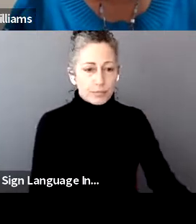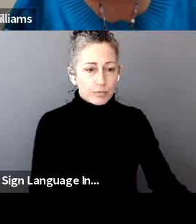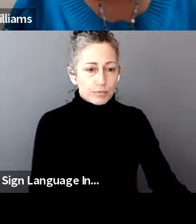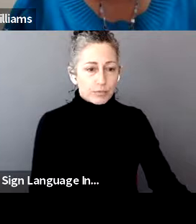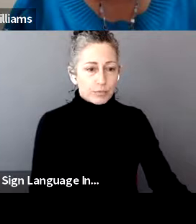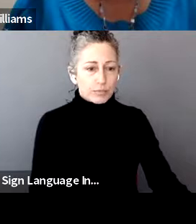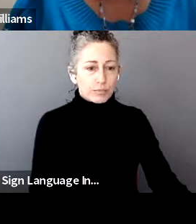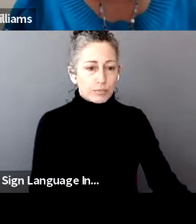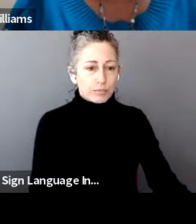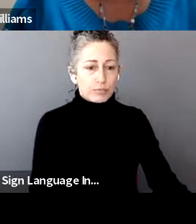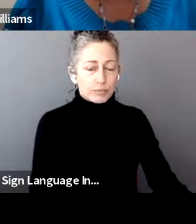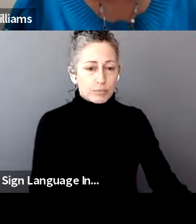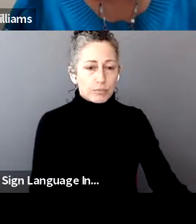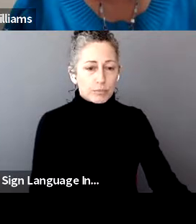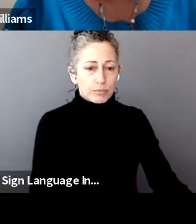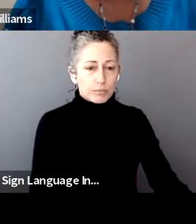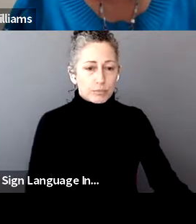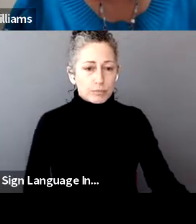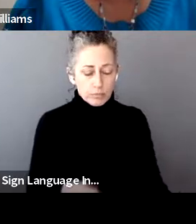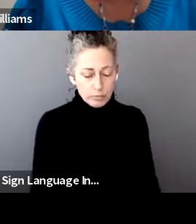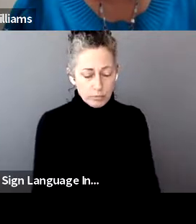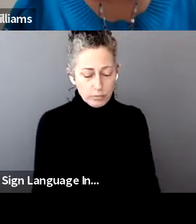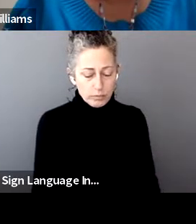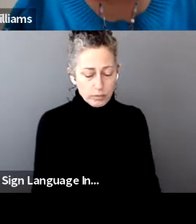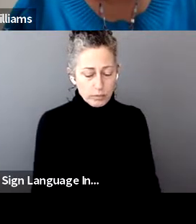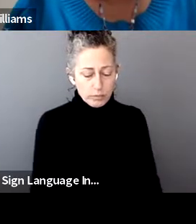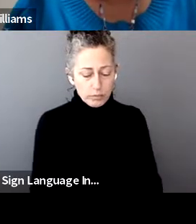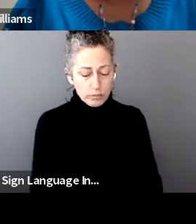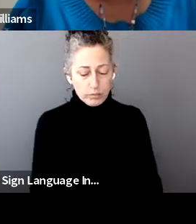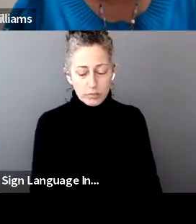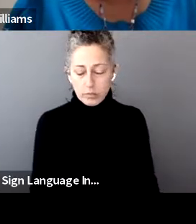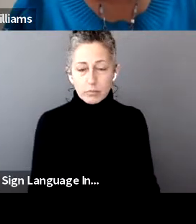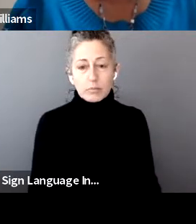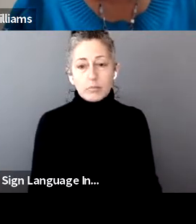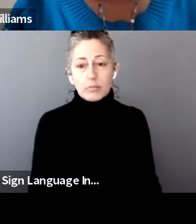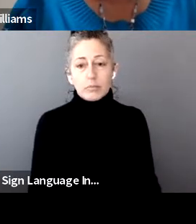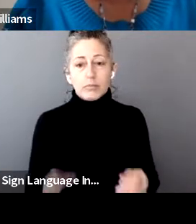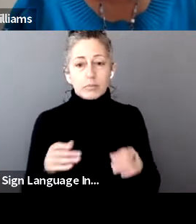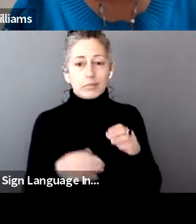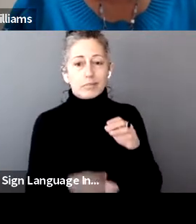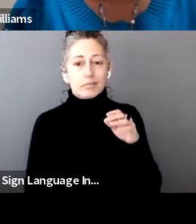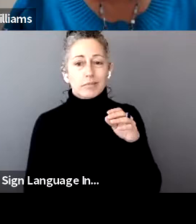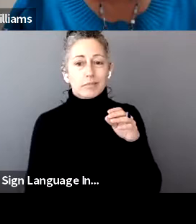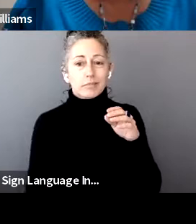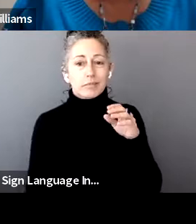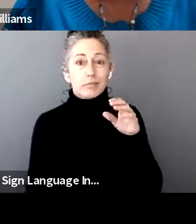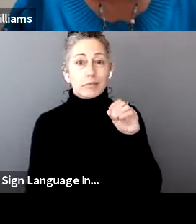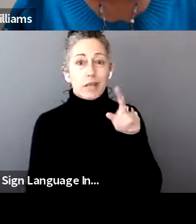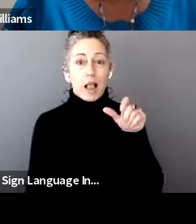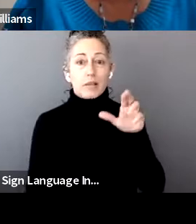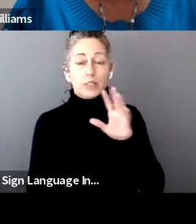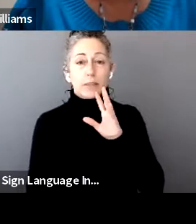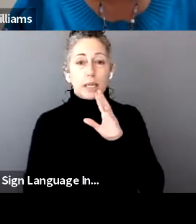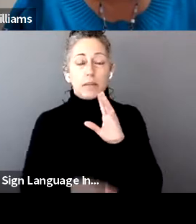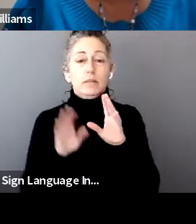All right, Ms. Oliver. All right. I'm just going to reiterate again, file electronically and do direct deposit. It's going to be your quickest